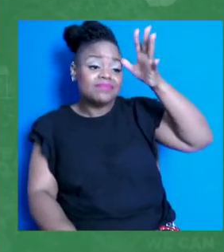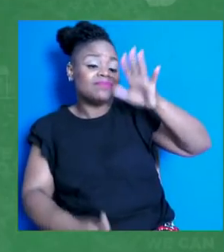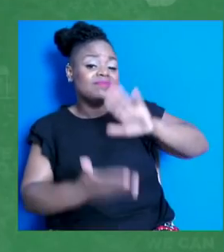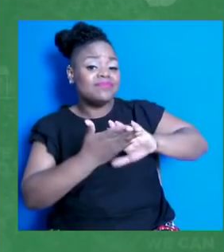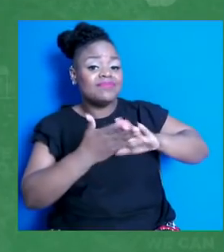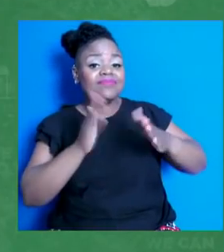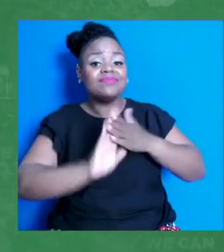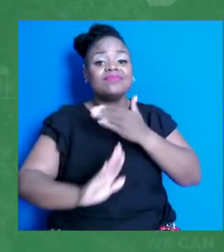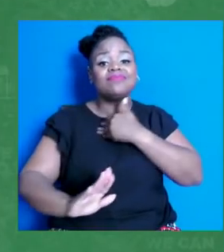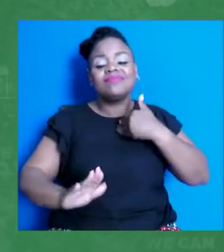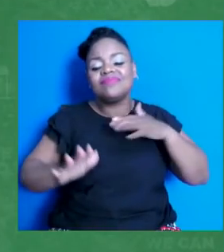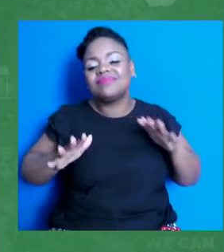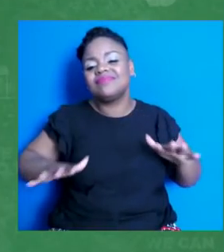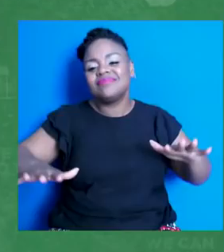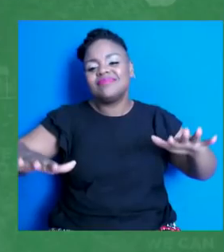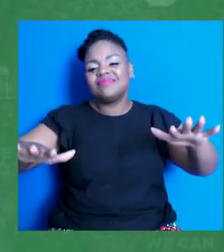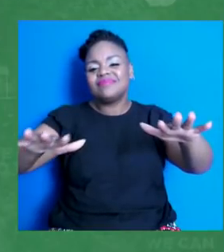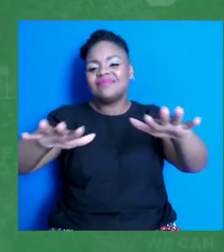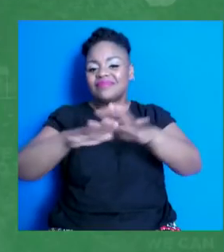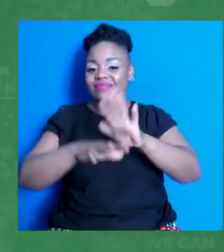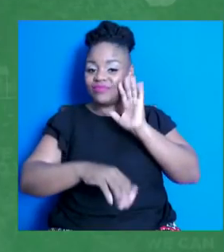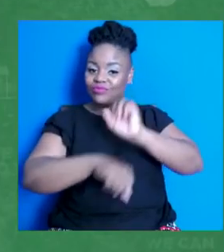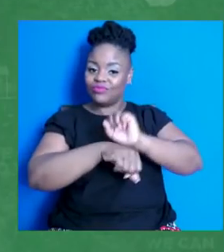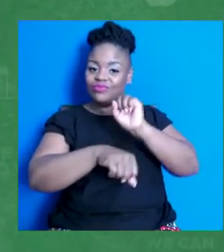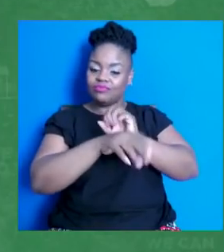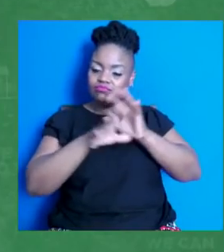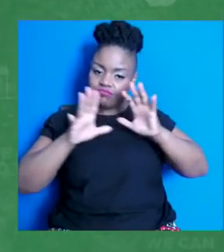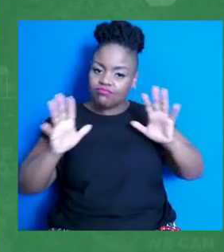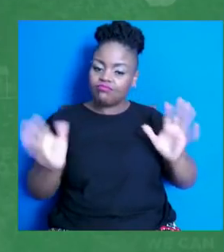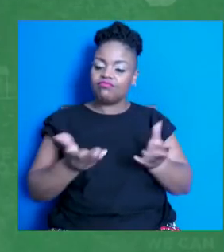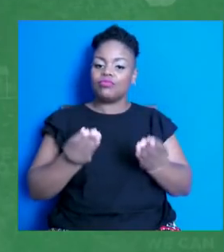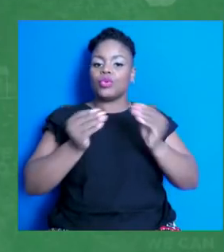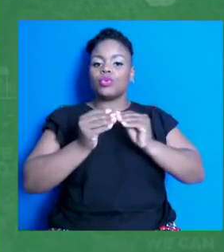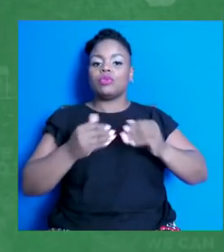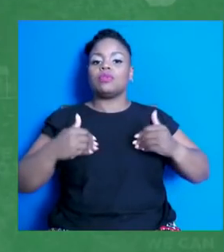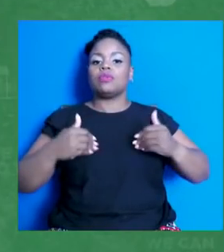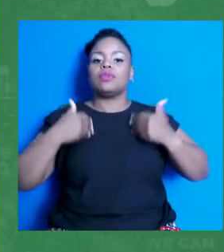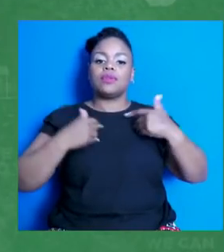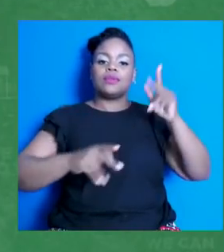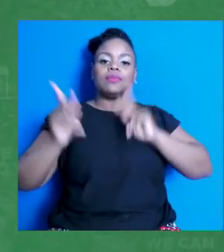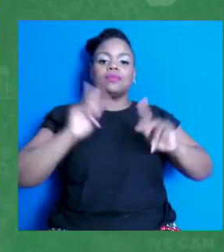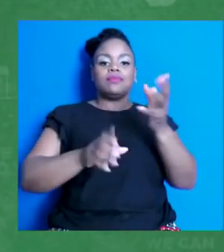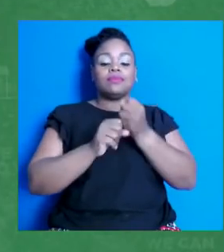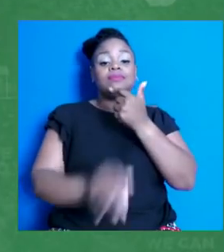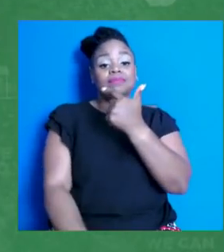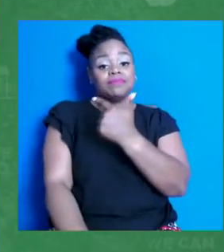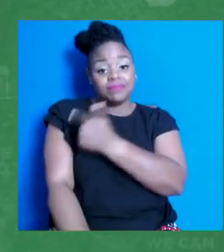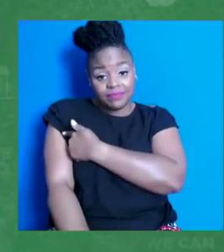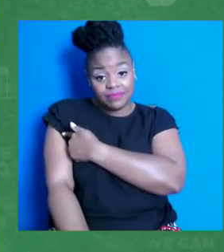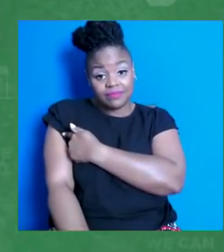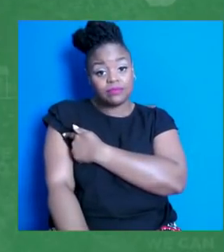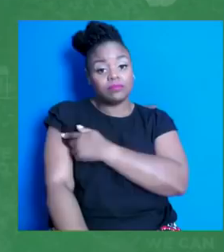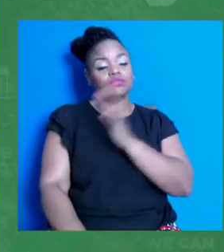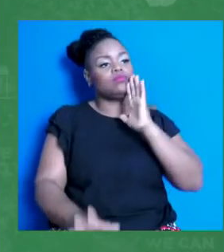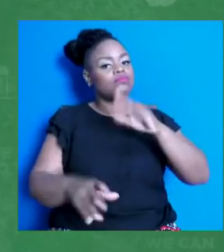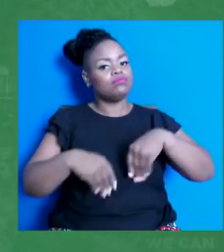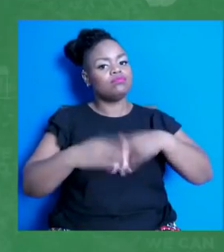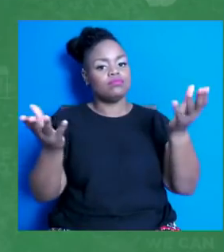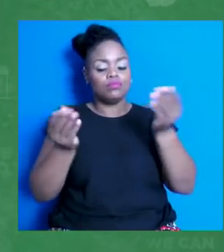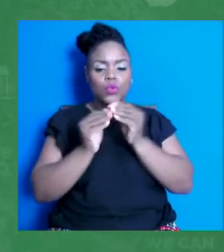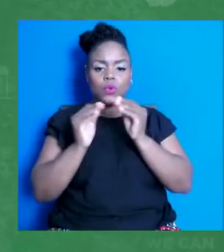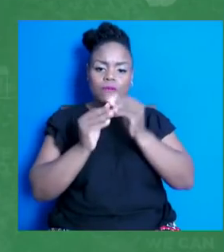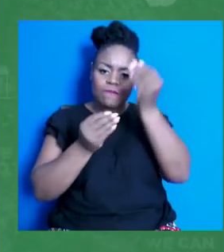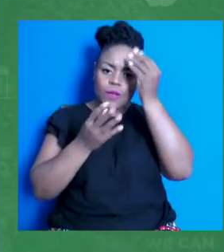to get more young people vaccinated. They'll distribute information on campus, make phone calls,